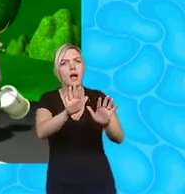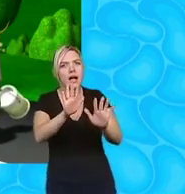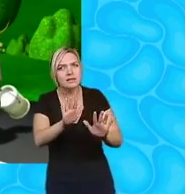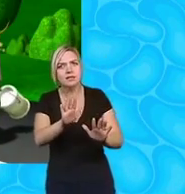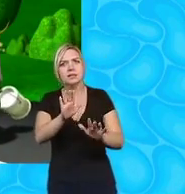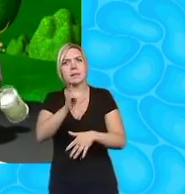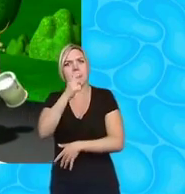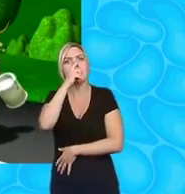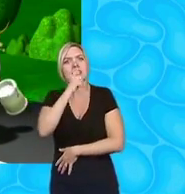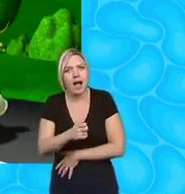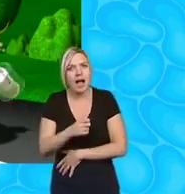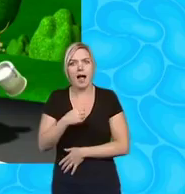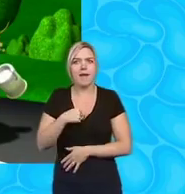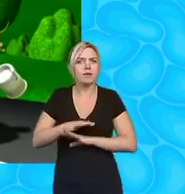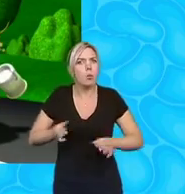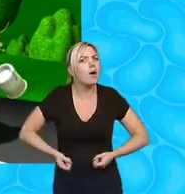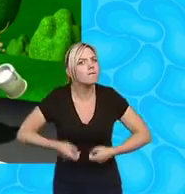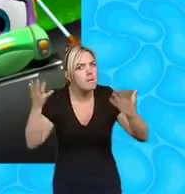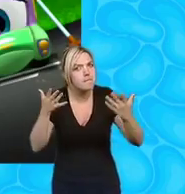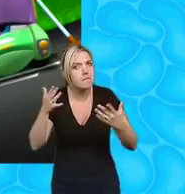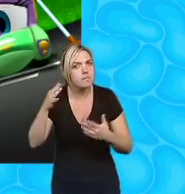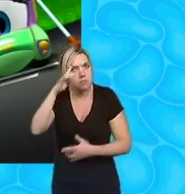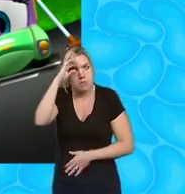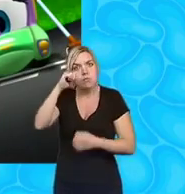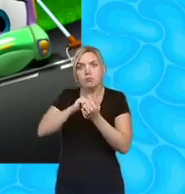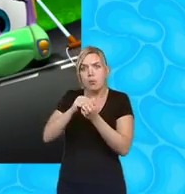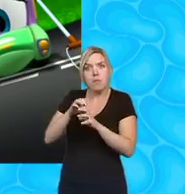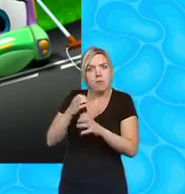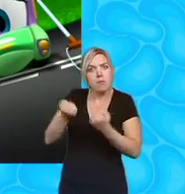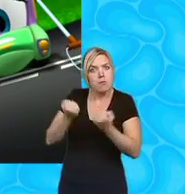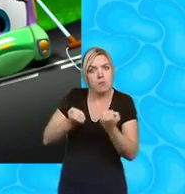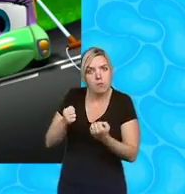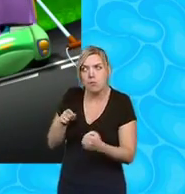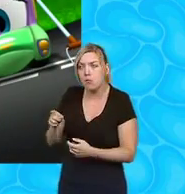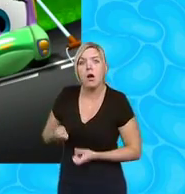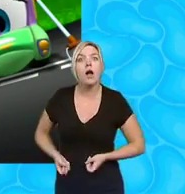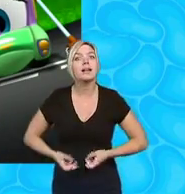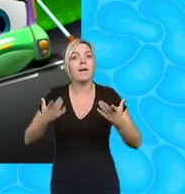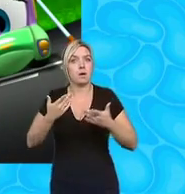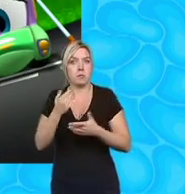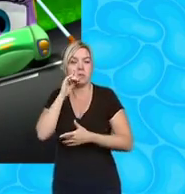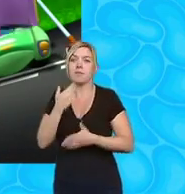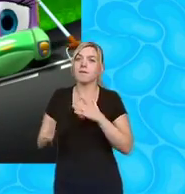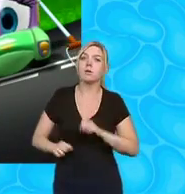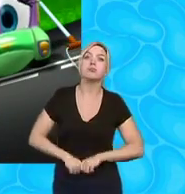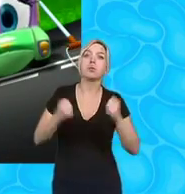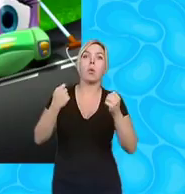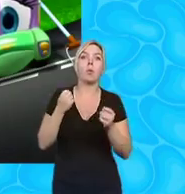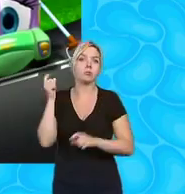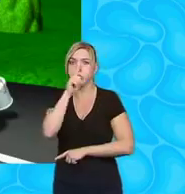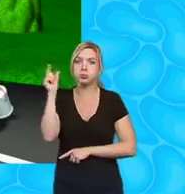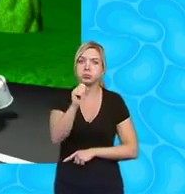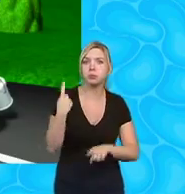can do it if we don't give up remember truck jaeger if he gave up he never would have broken that speed